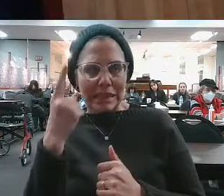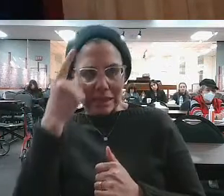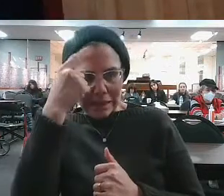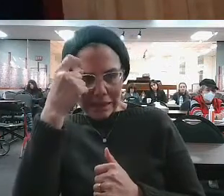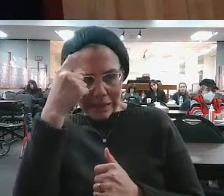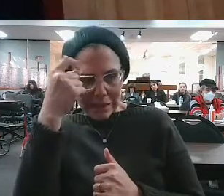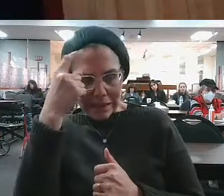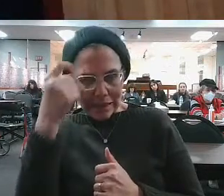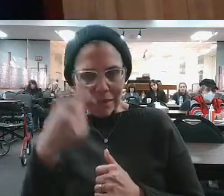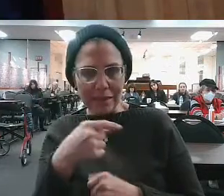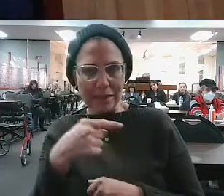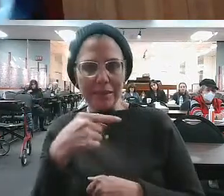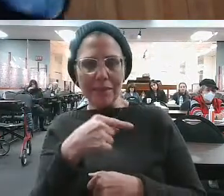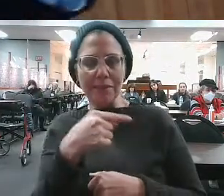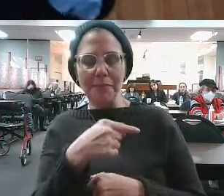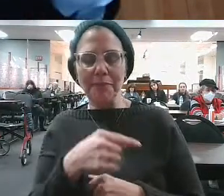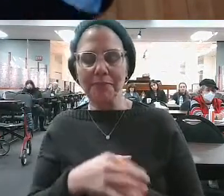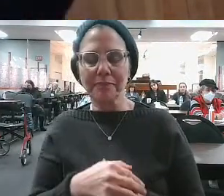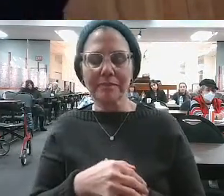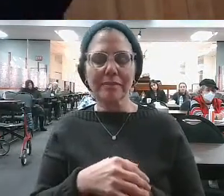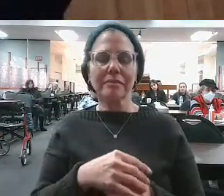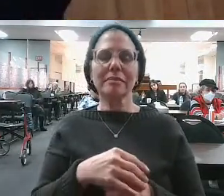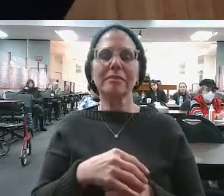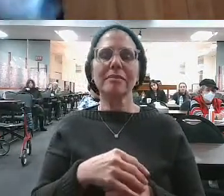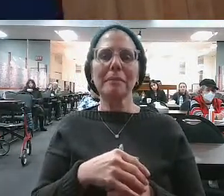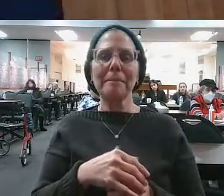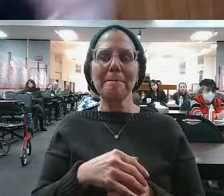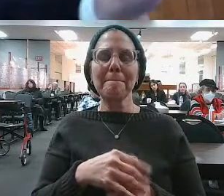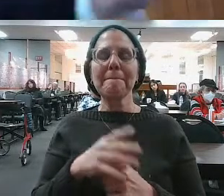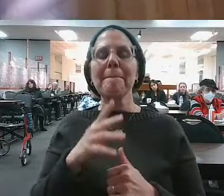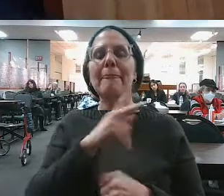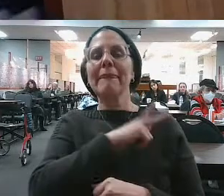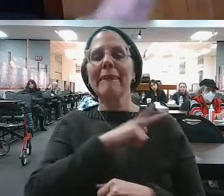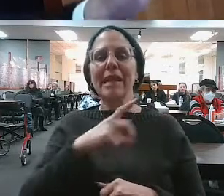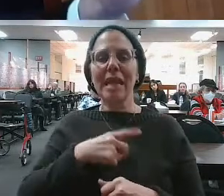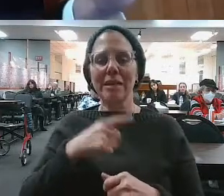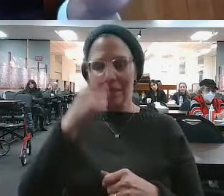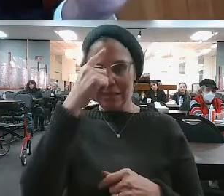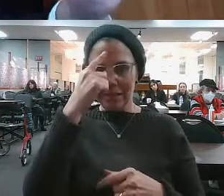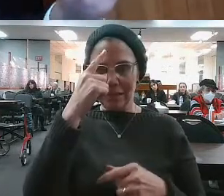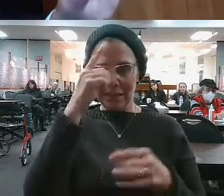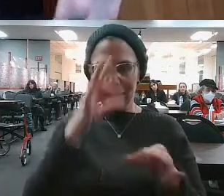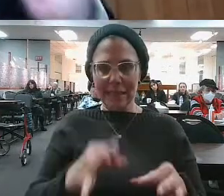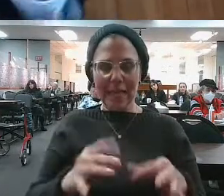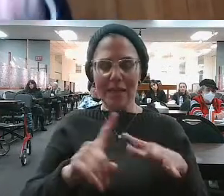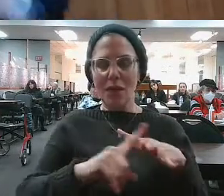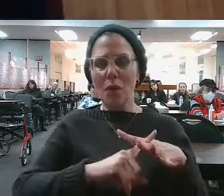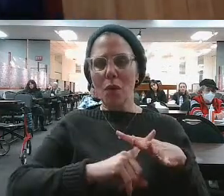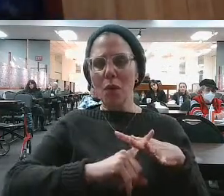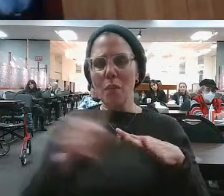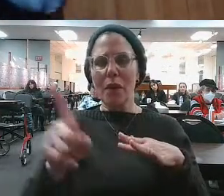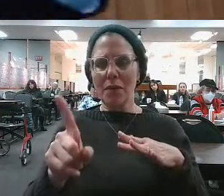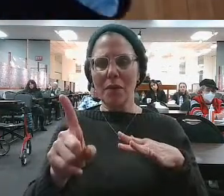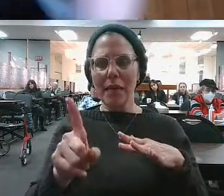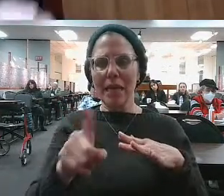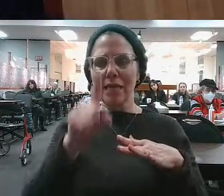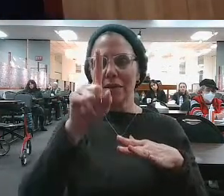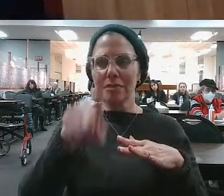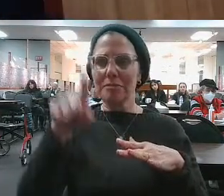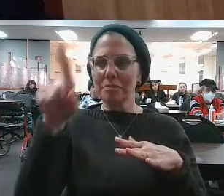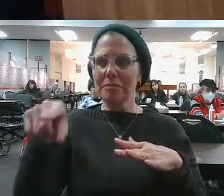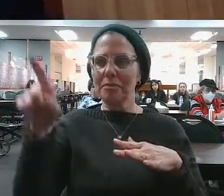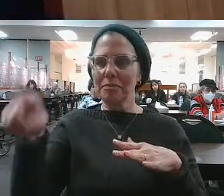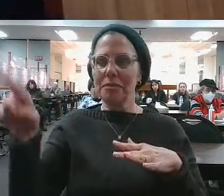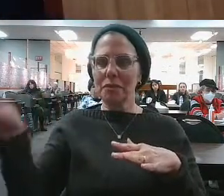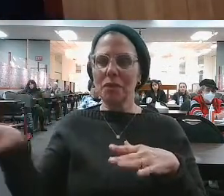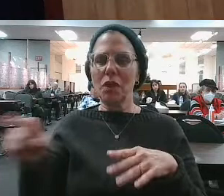to flee rather than confront his father-in-law. He will not fight. He will not take up arms against his father-in-law. And he goes to a variety of different